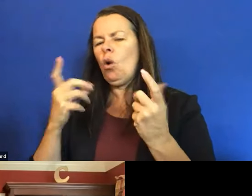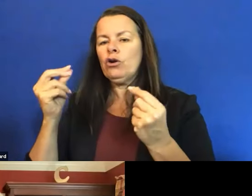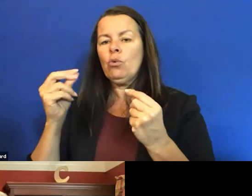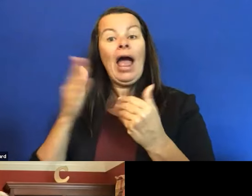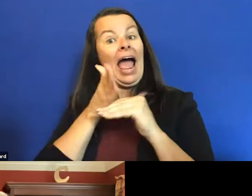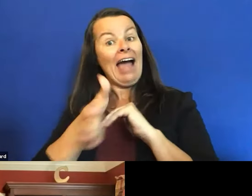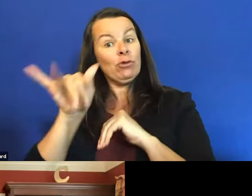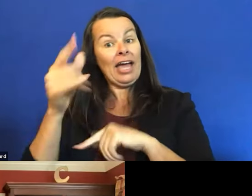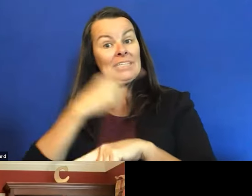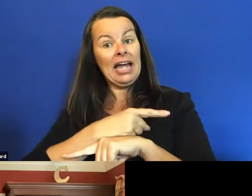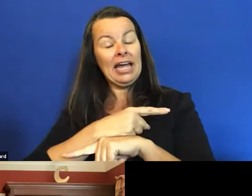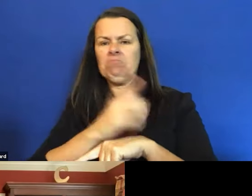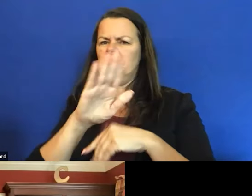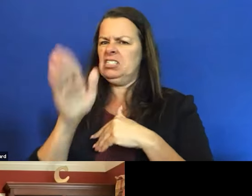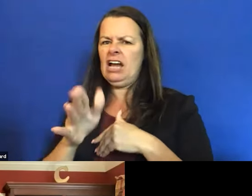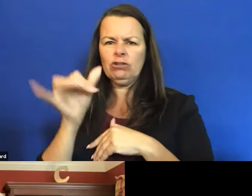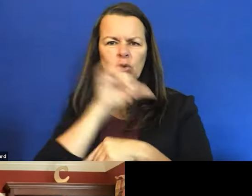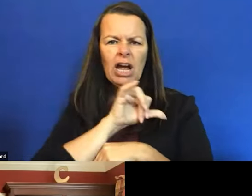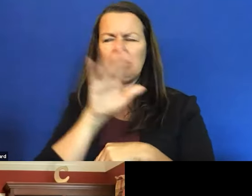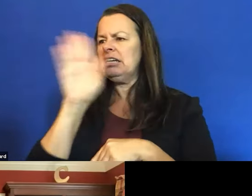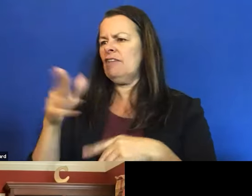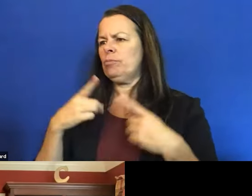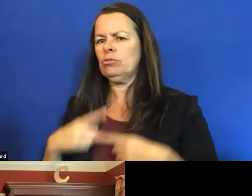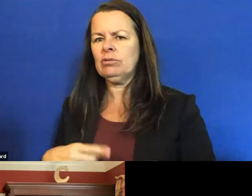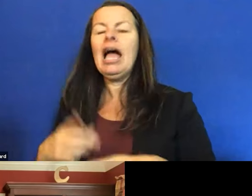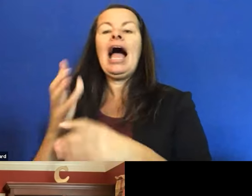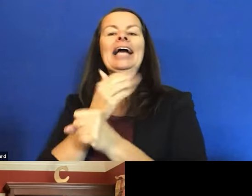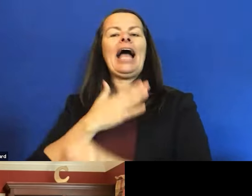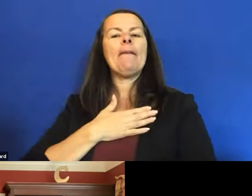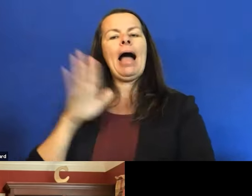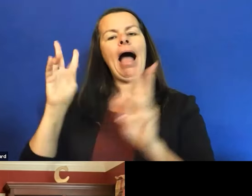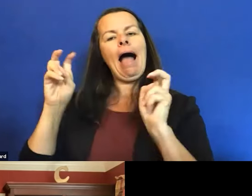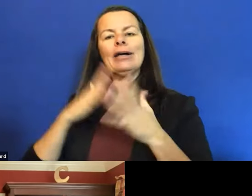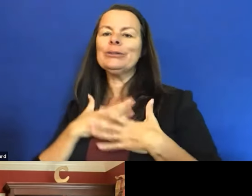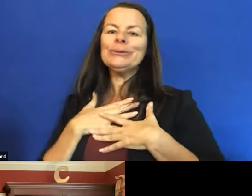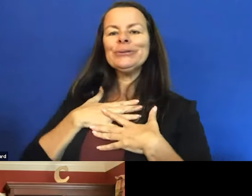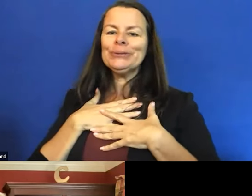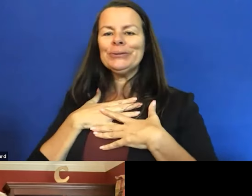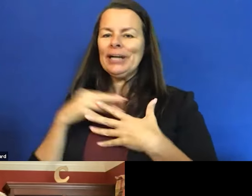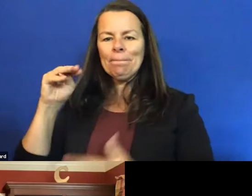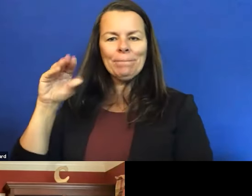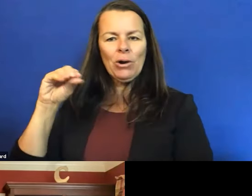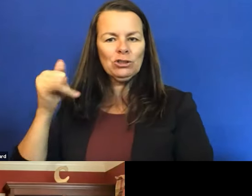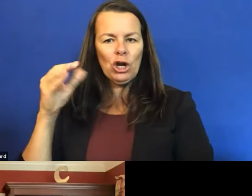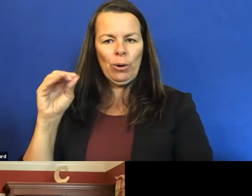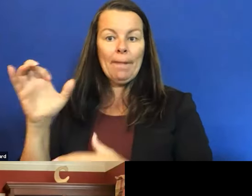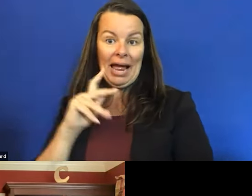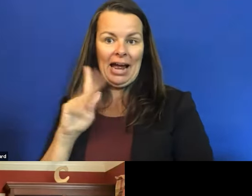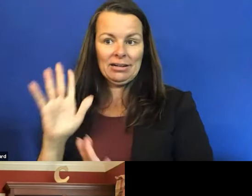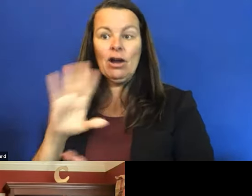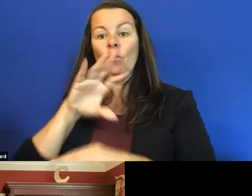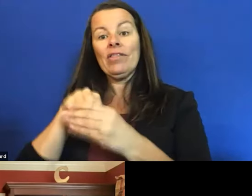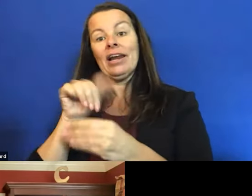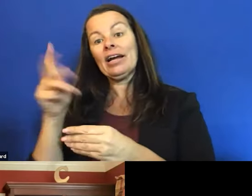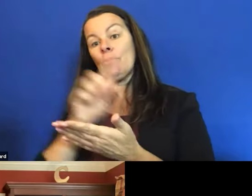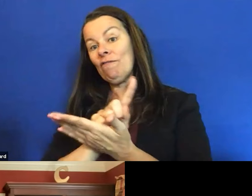Um, I've never been depressed since then. I got my mojo back and within a couple of weeks, I got an opportunity